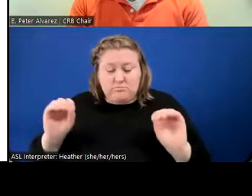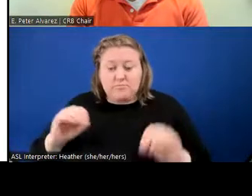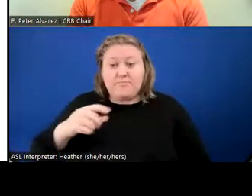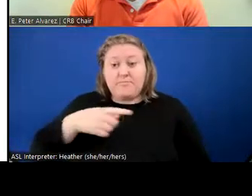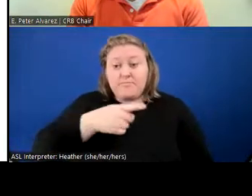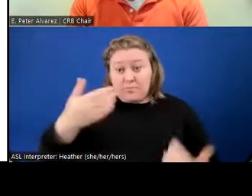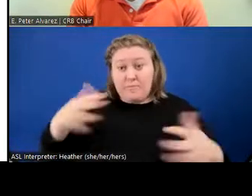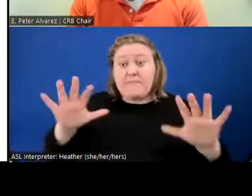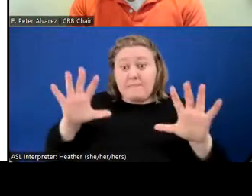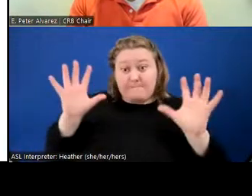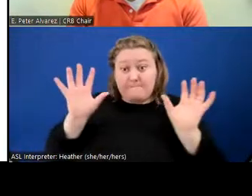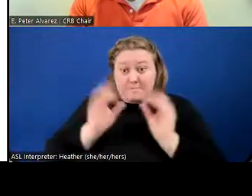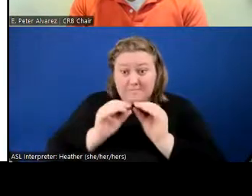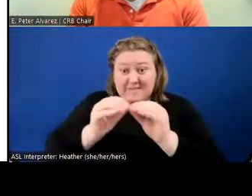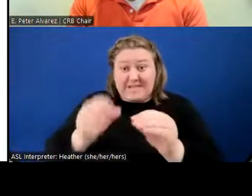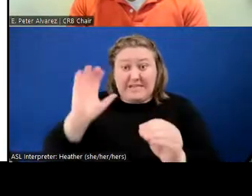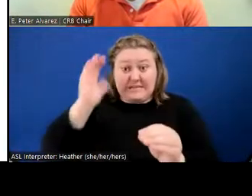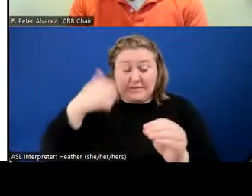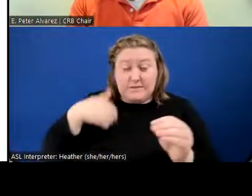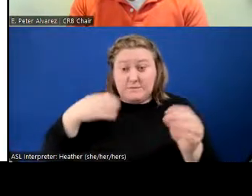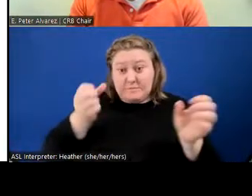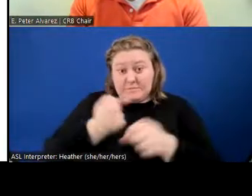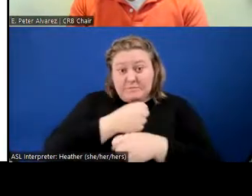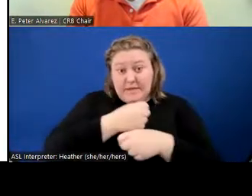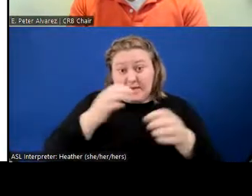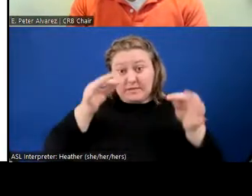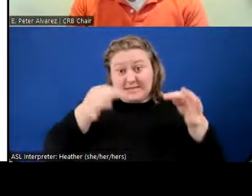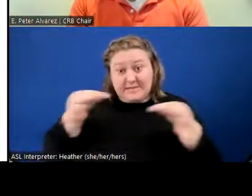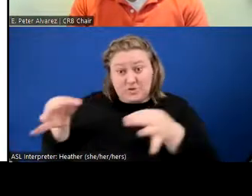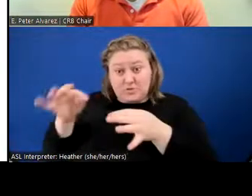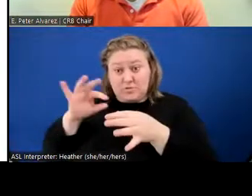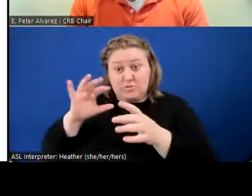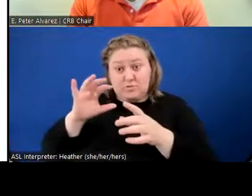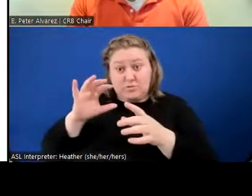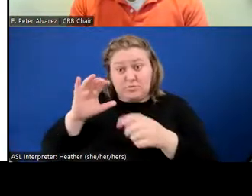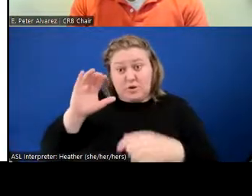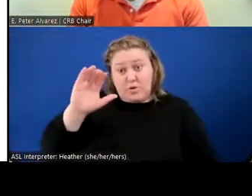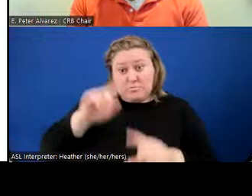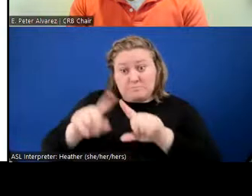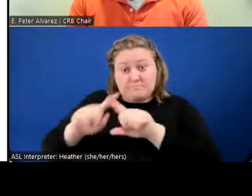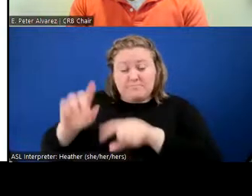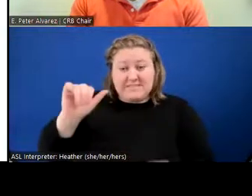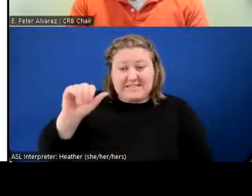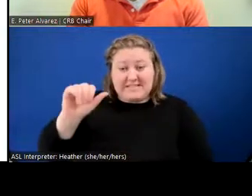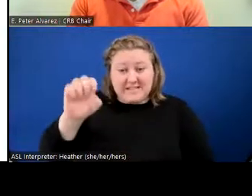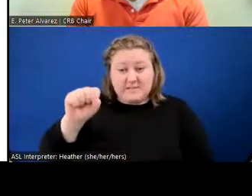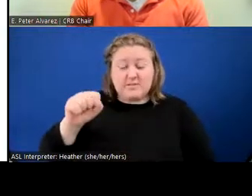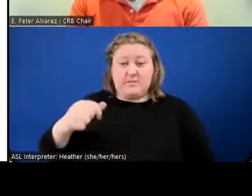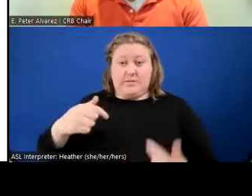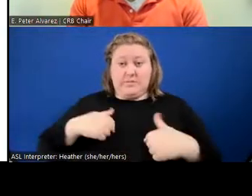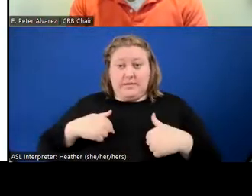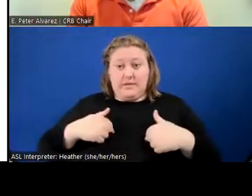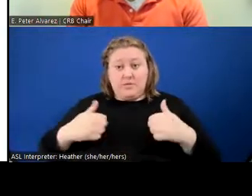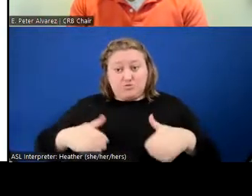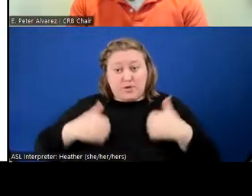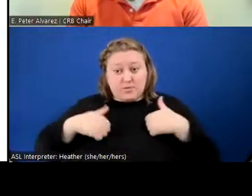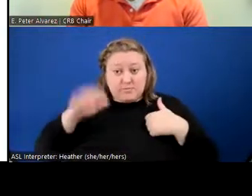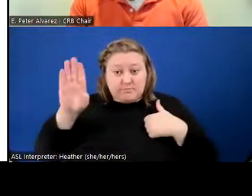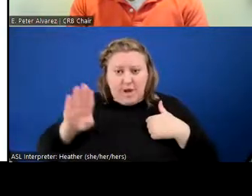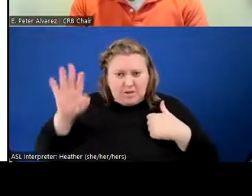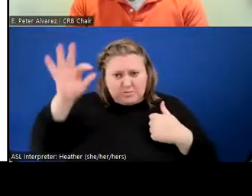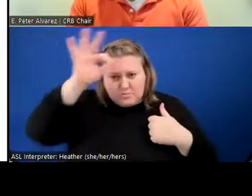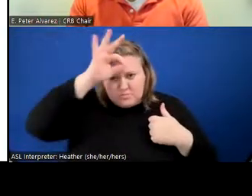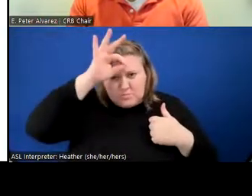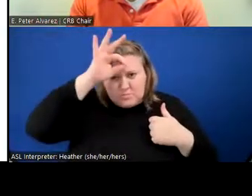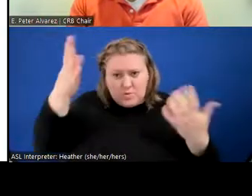ruled on several cases, it seems. And yet, from the public perspective, as a city of Boston resident, I have no idea what has